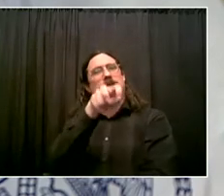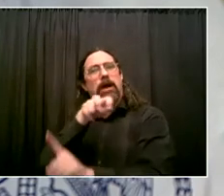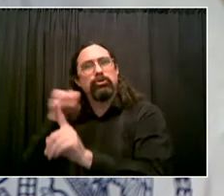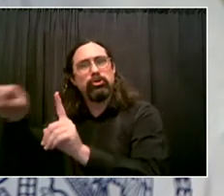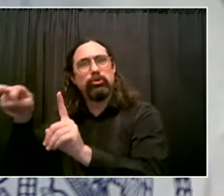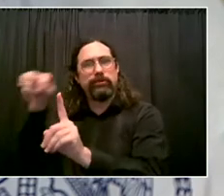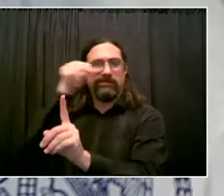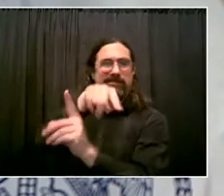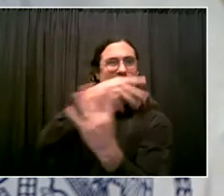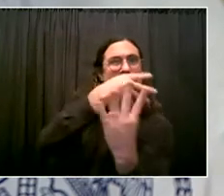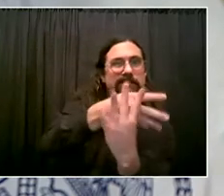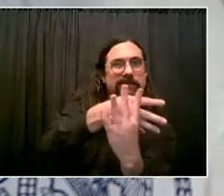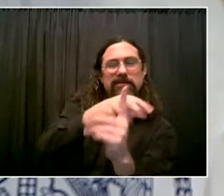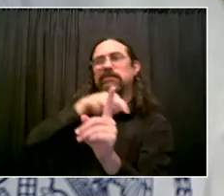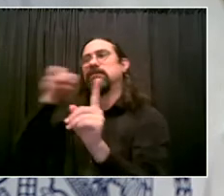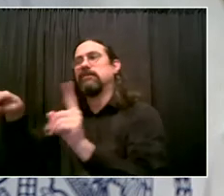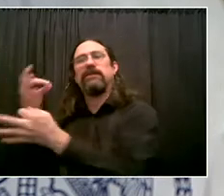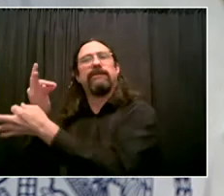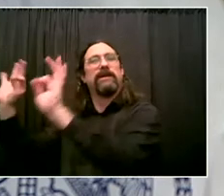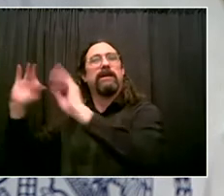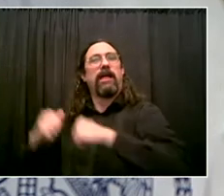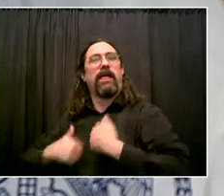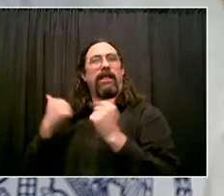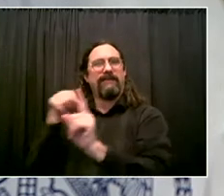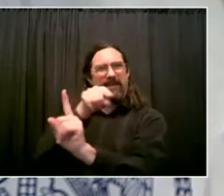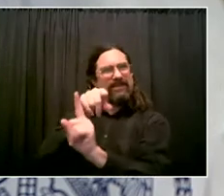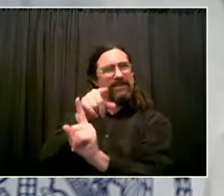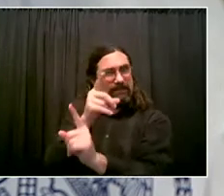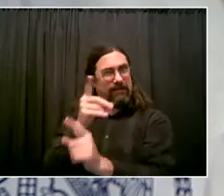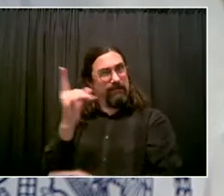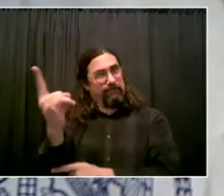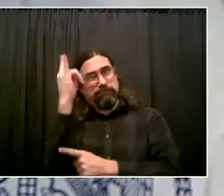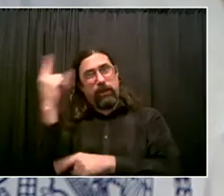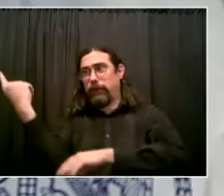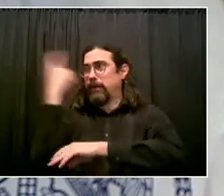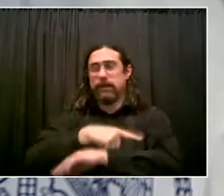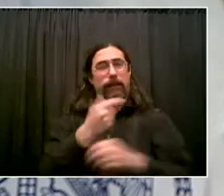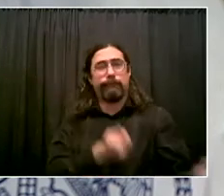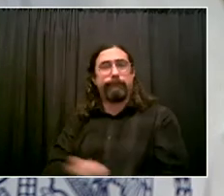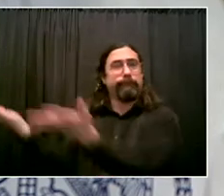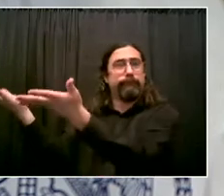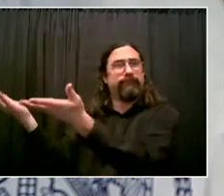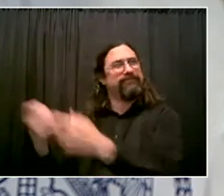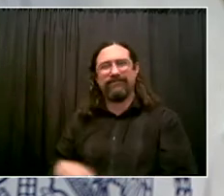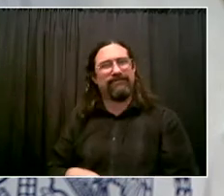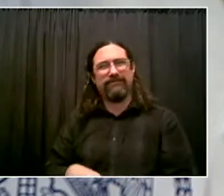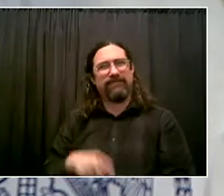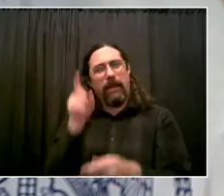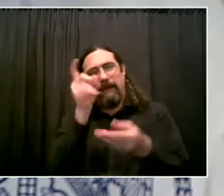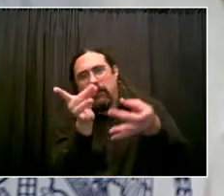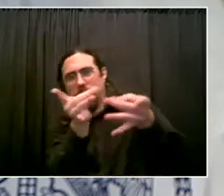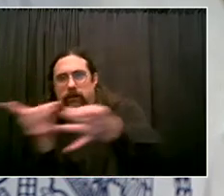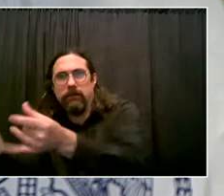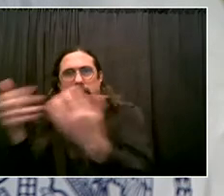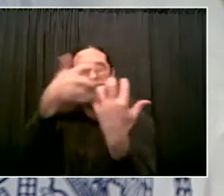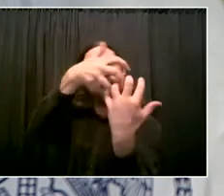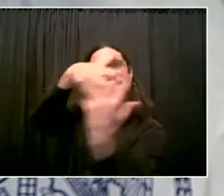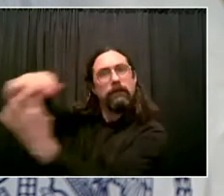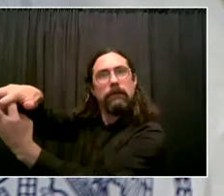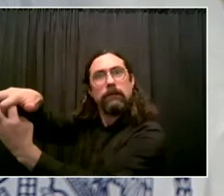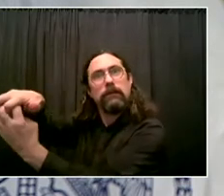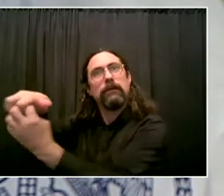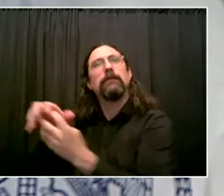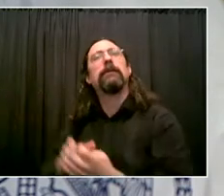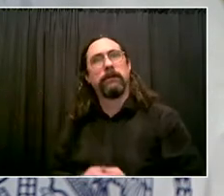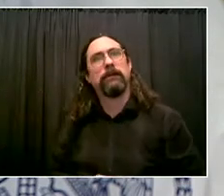community, from the neighborhood. She's lived the challenges of her neighborhood in Brooklyn, and she stands up for people, and she is